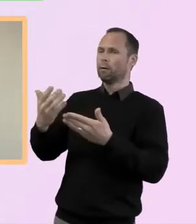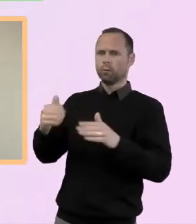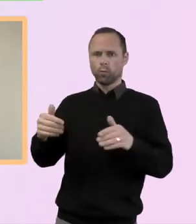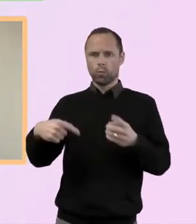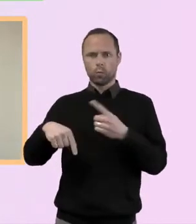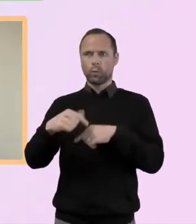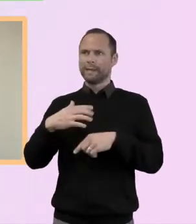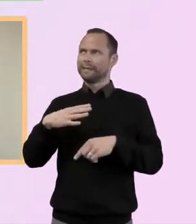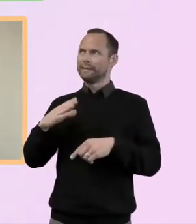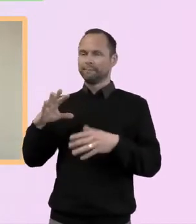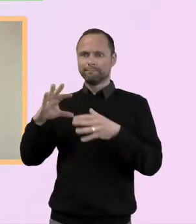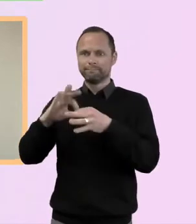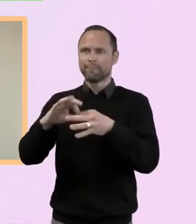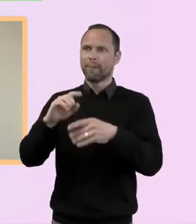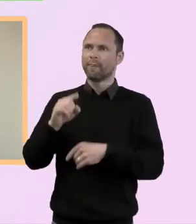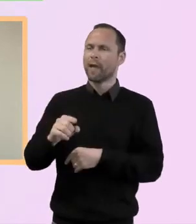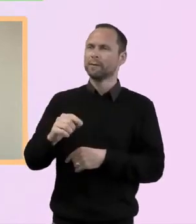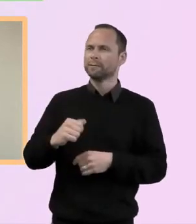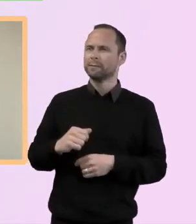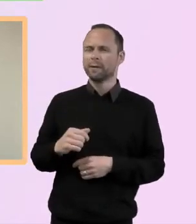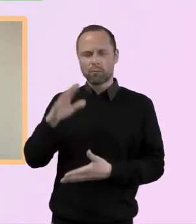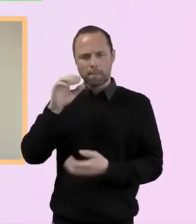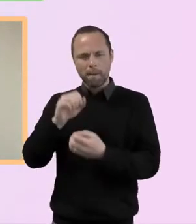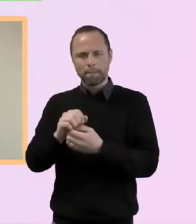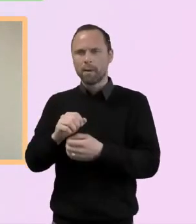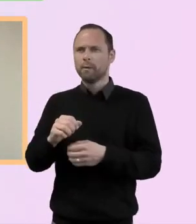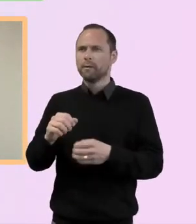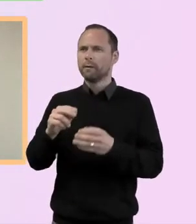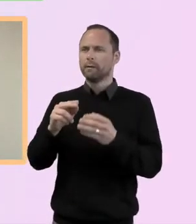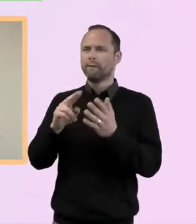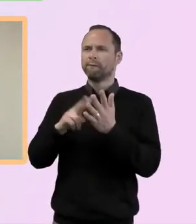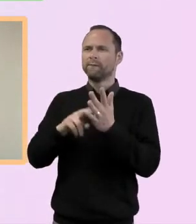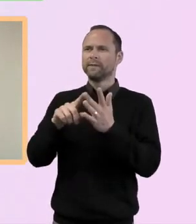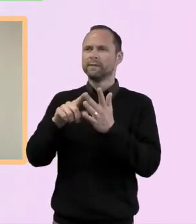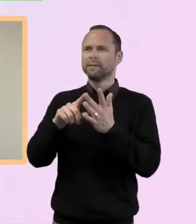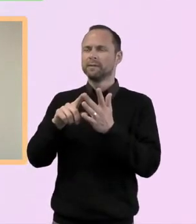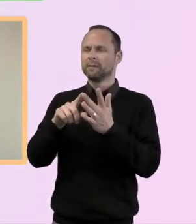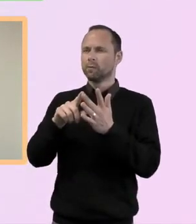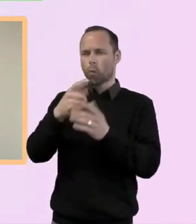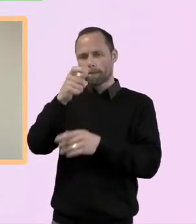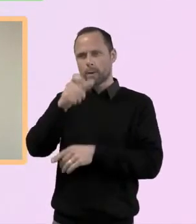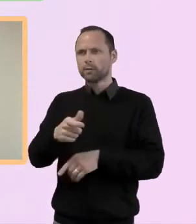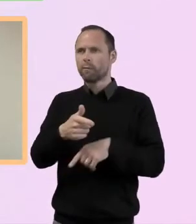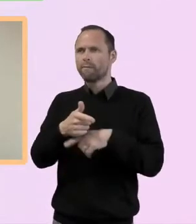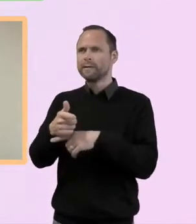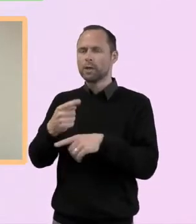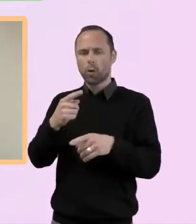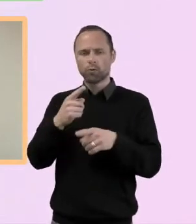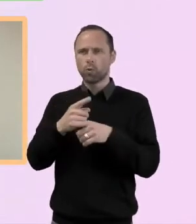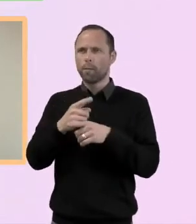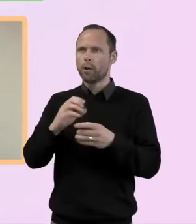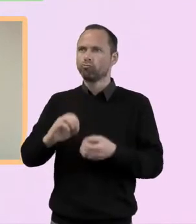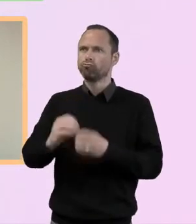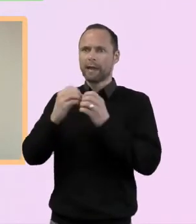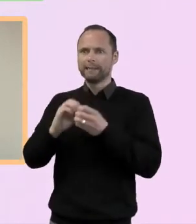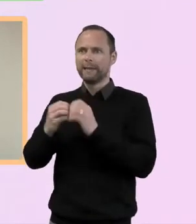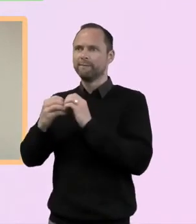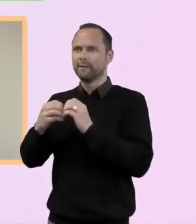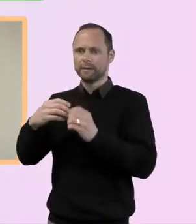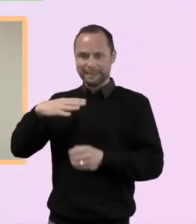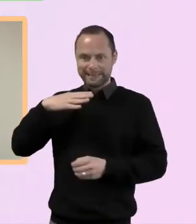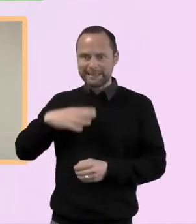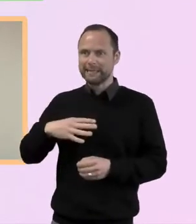on the video, but just that sense of the creativity as well, you know, because again, during COVID times, we've seen so many, you know, many,